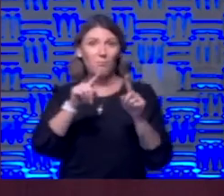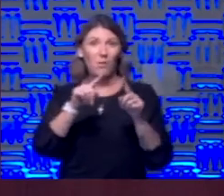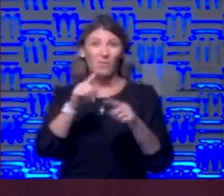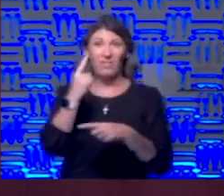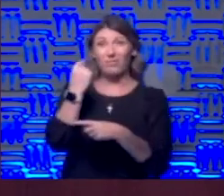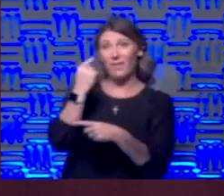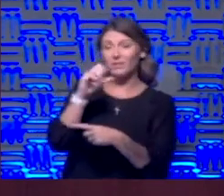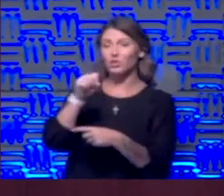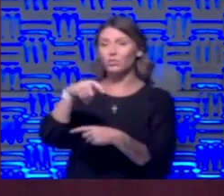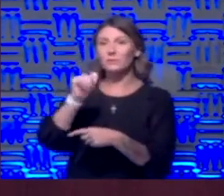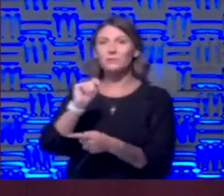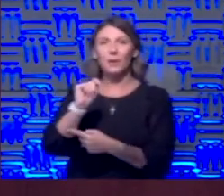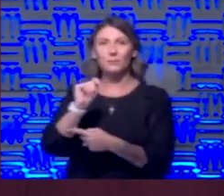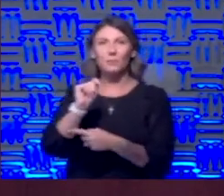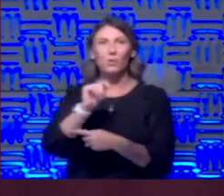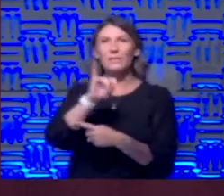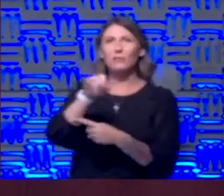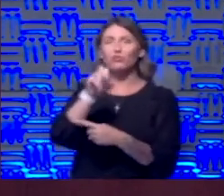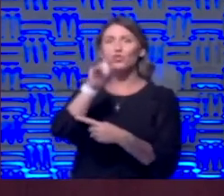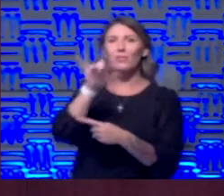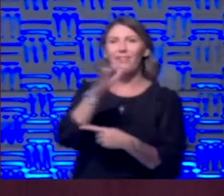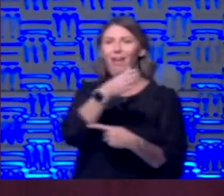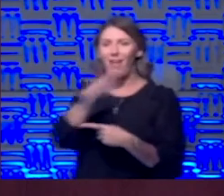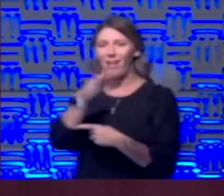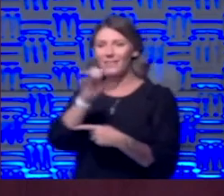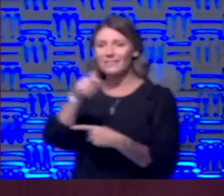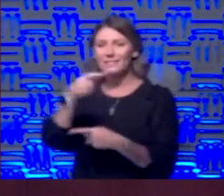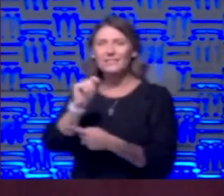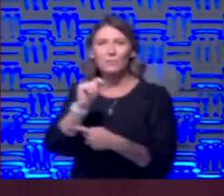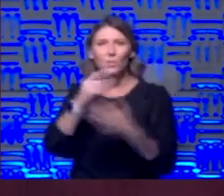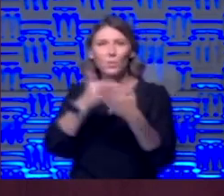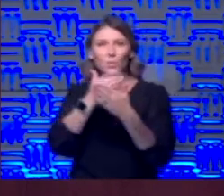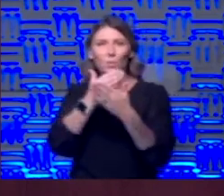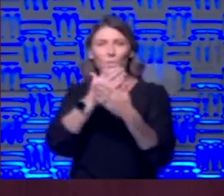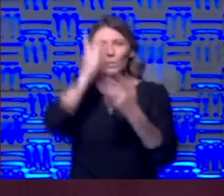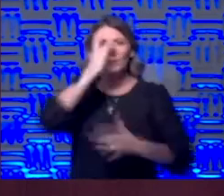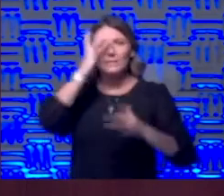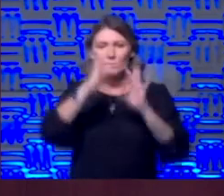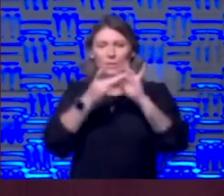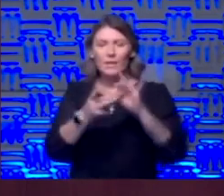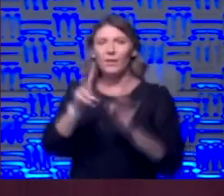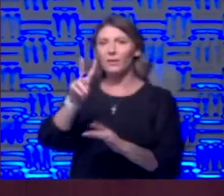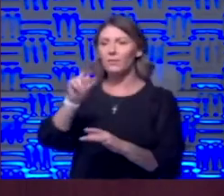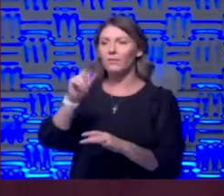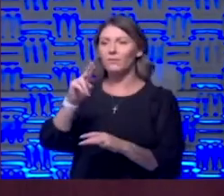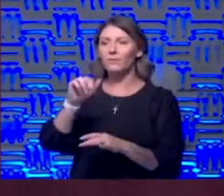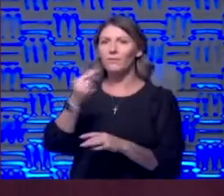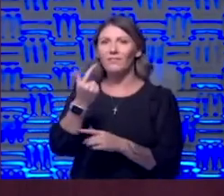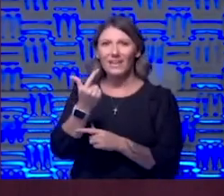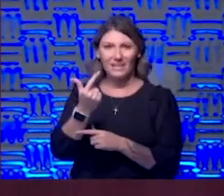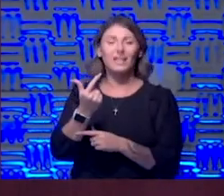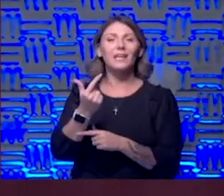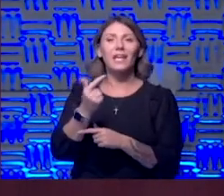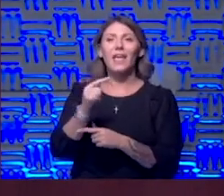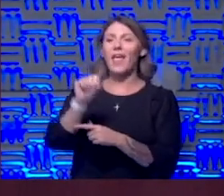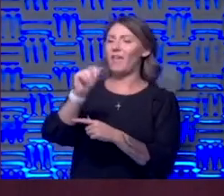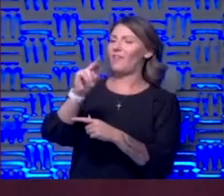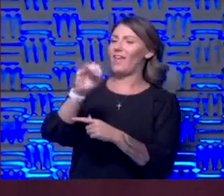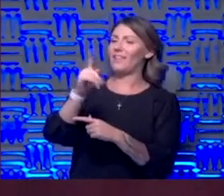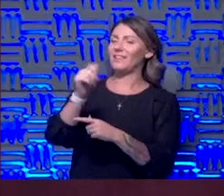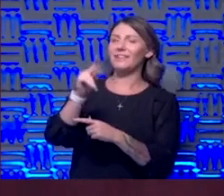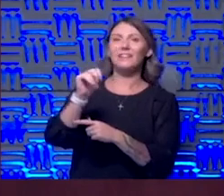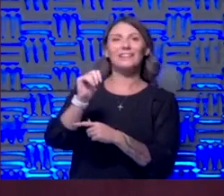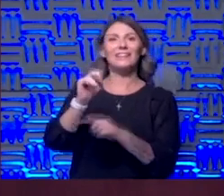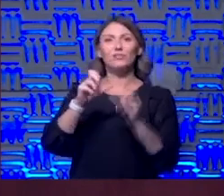September like July through September there was a new disease described with vaping which was called EVALI the acute lung injury from